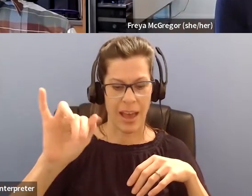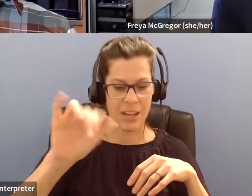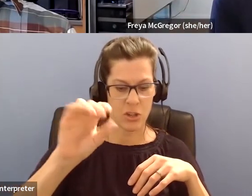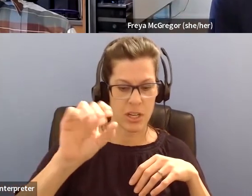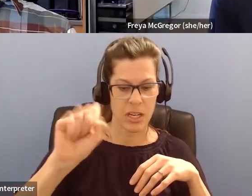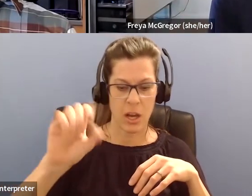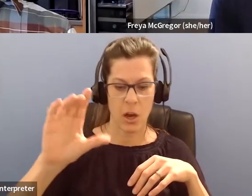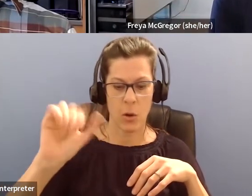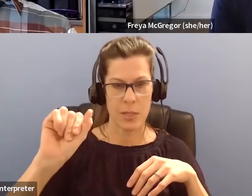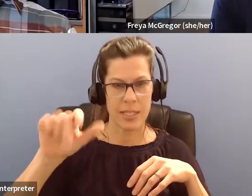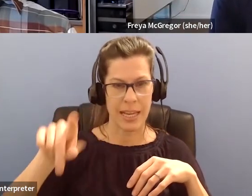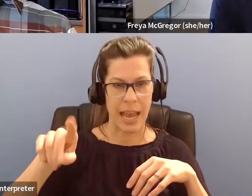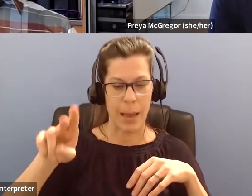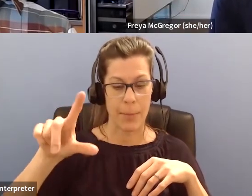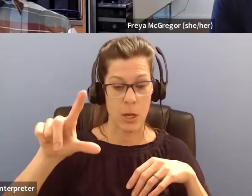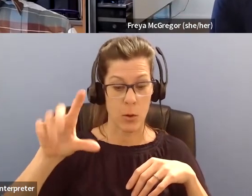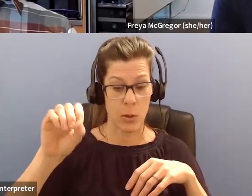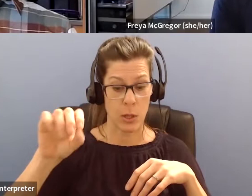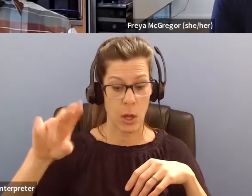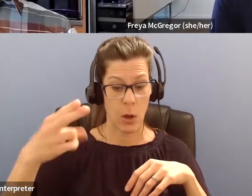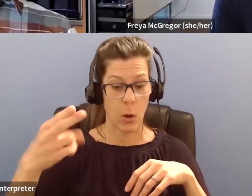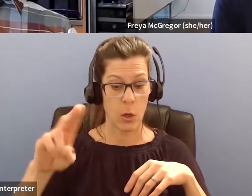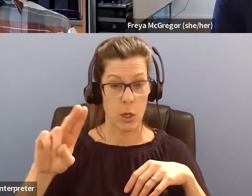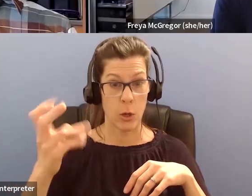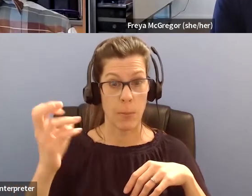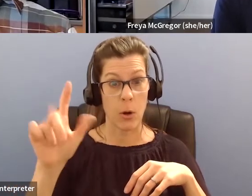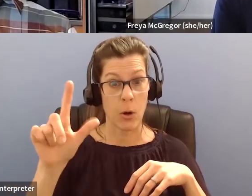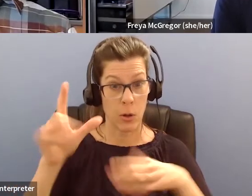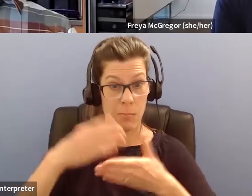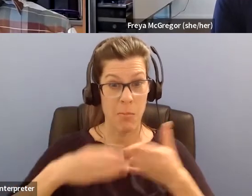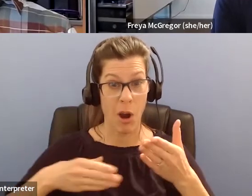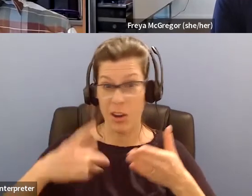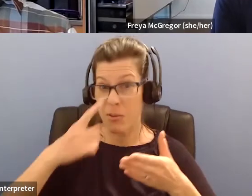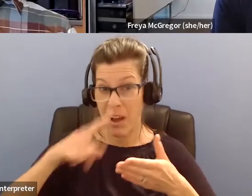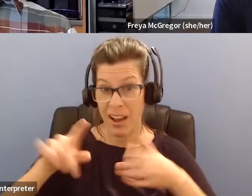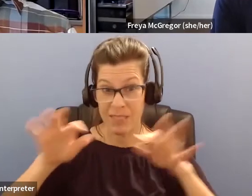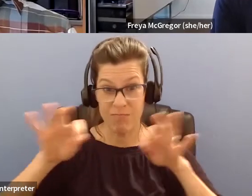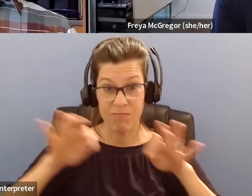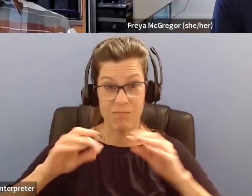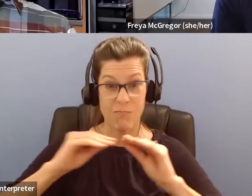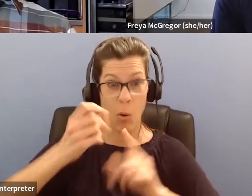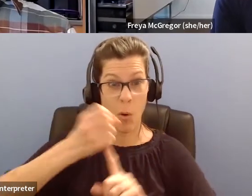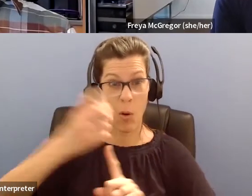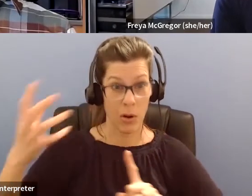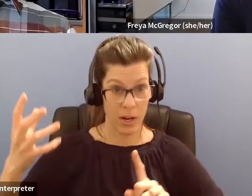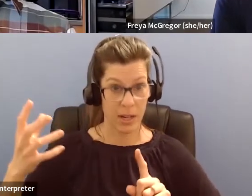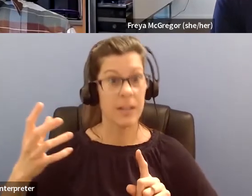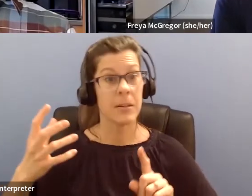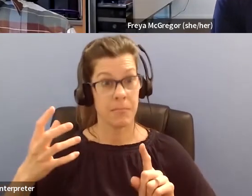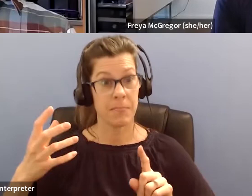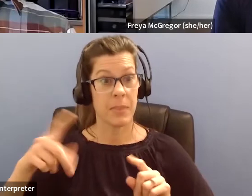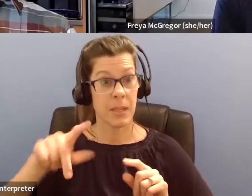you and where you're at right now. So the whole, uh, muscular dystrophy,